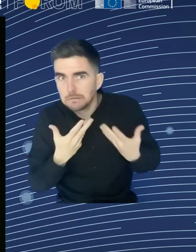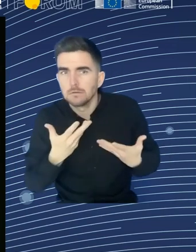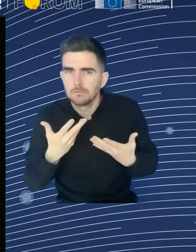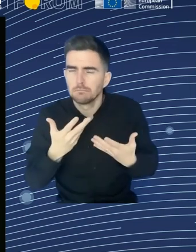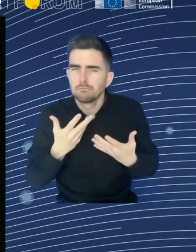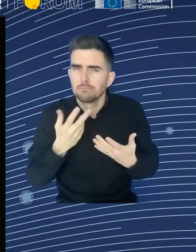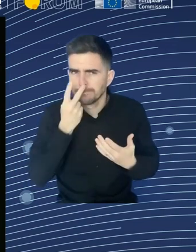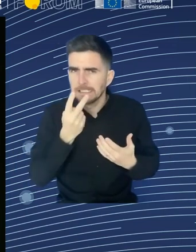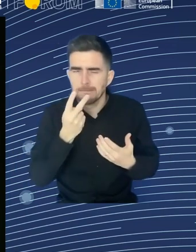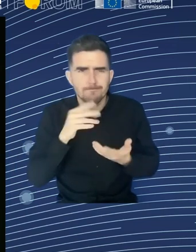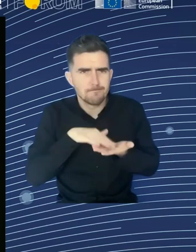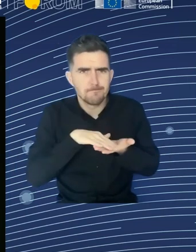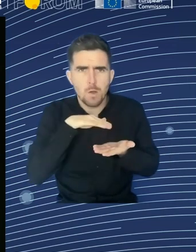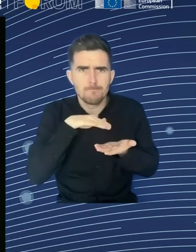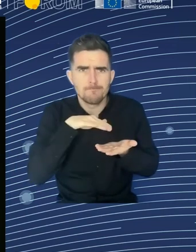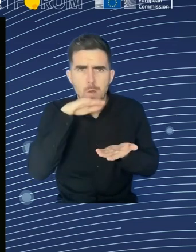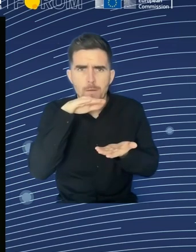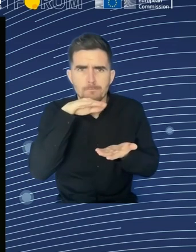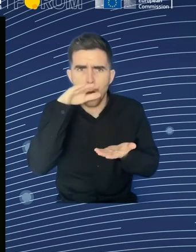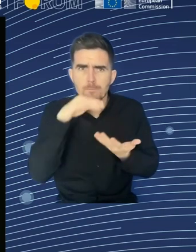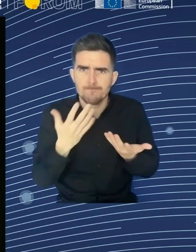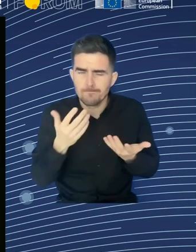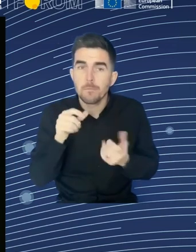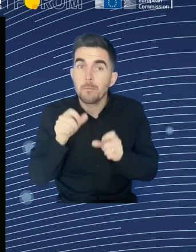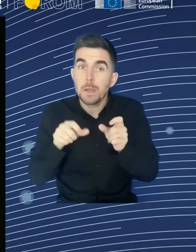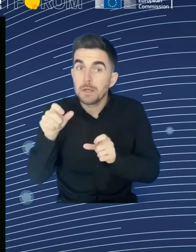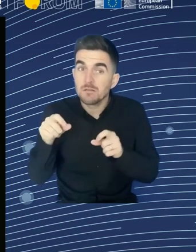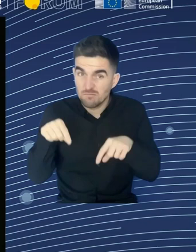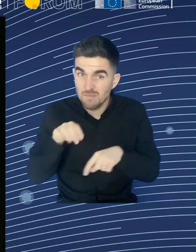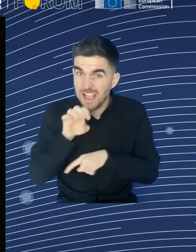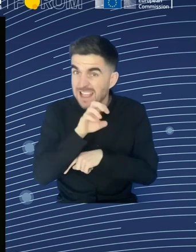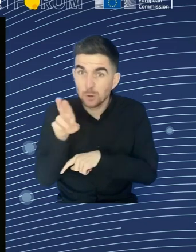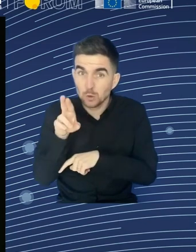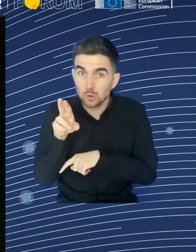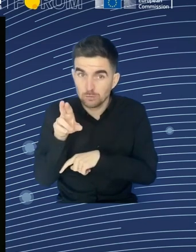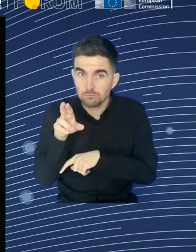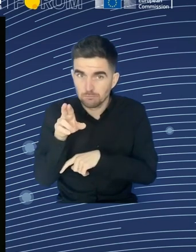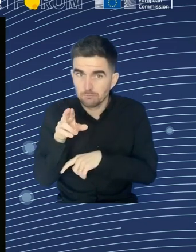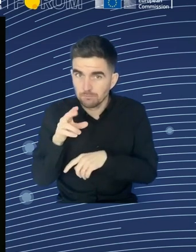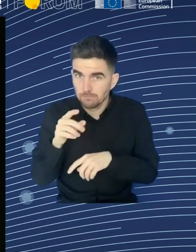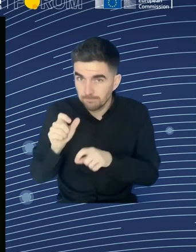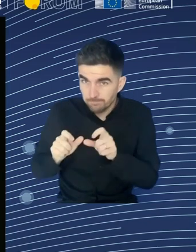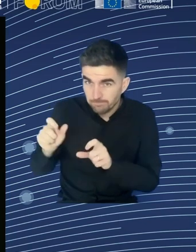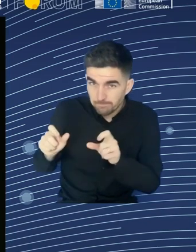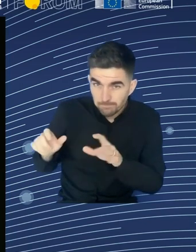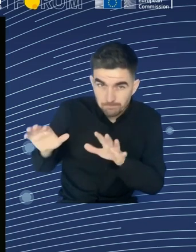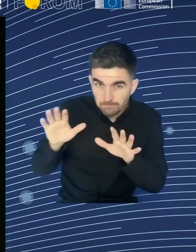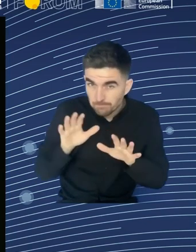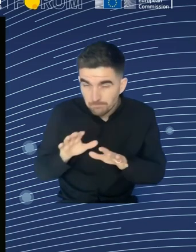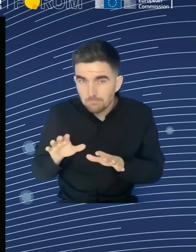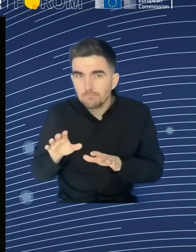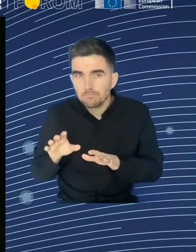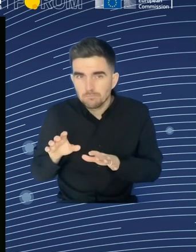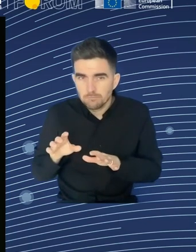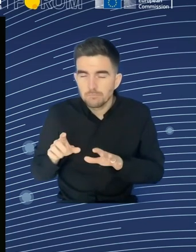adequately warm in 2021. The twin transitions that we're talking about, always the green and digital transitions,